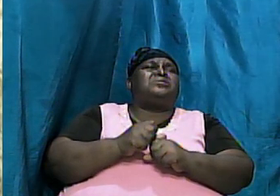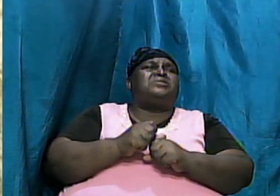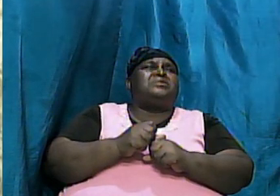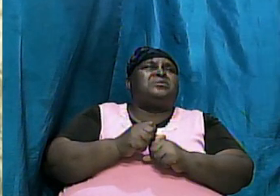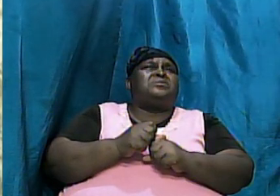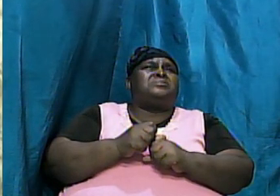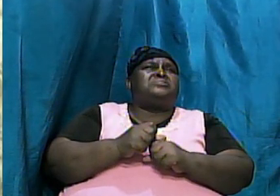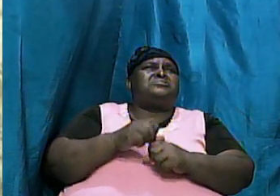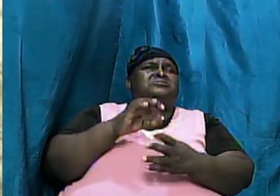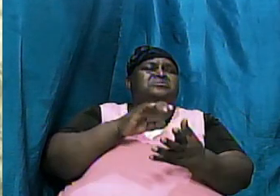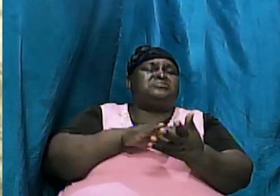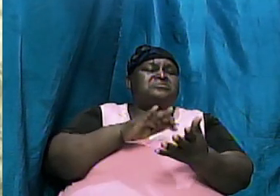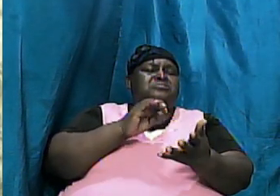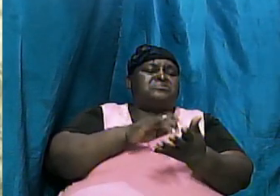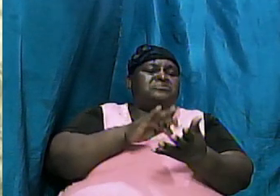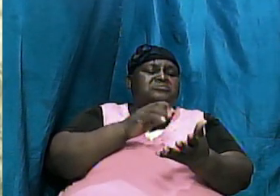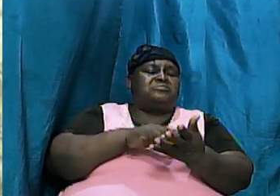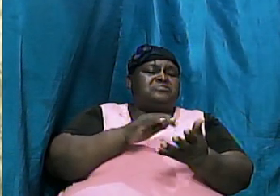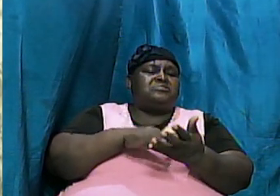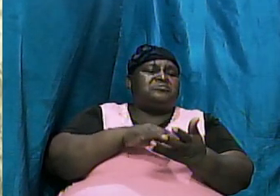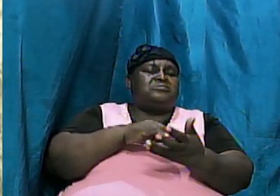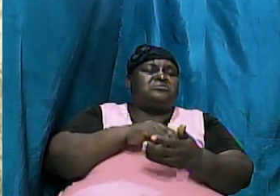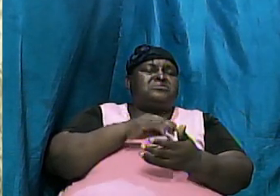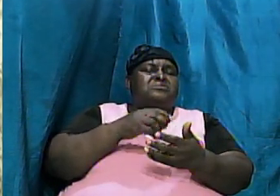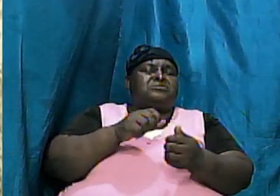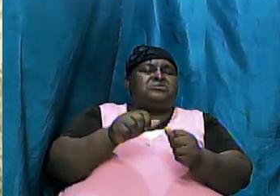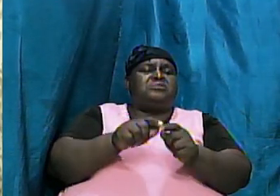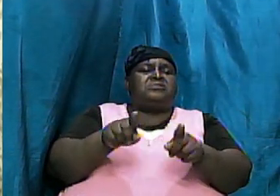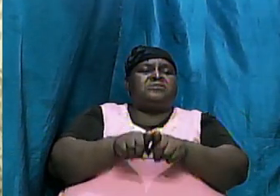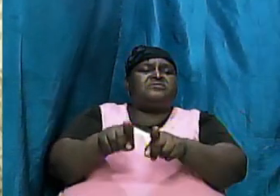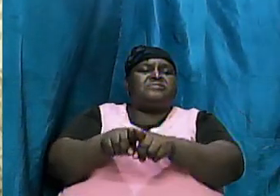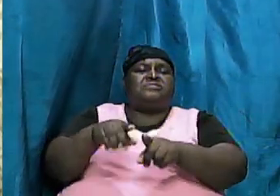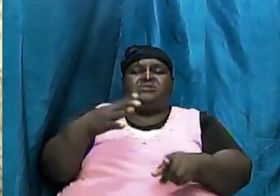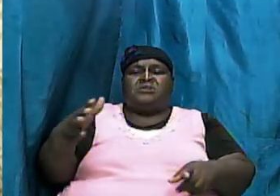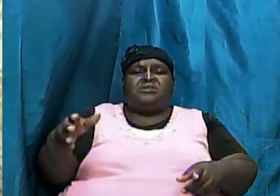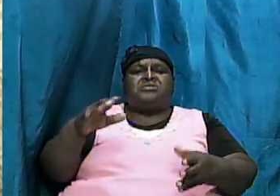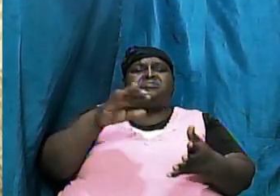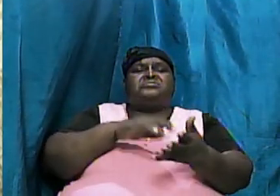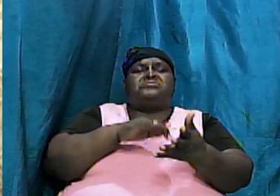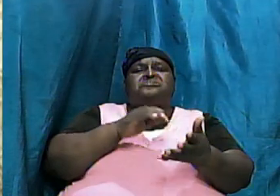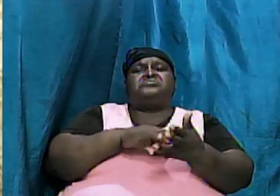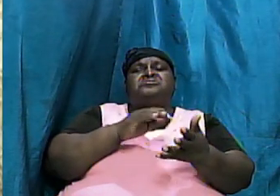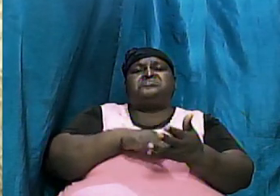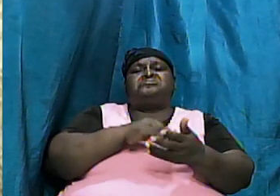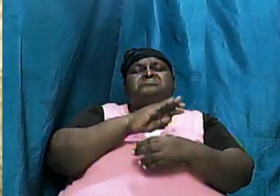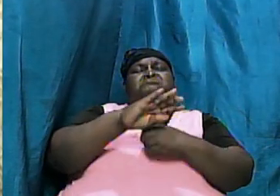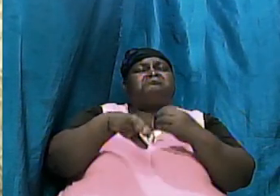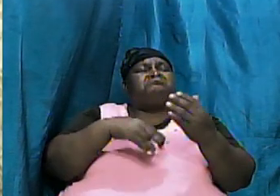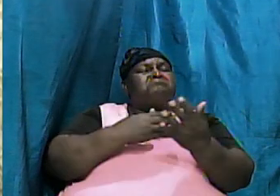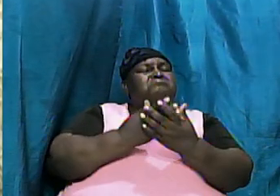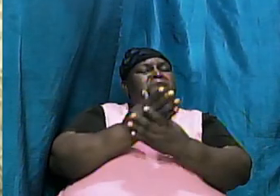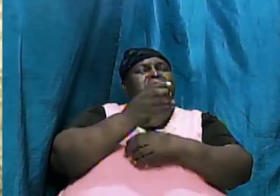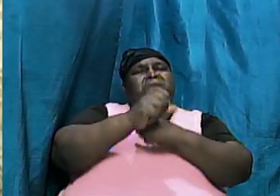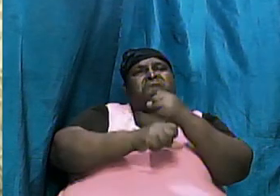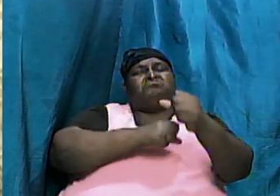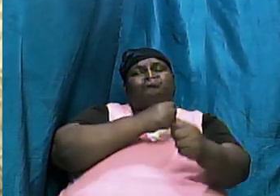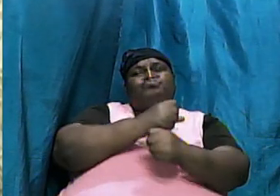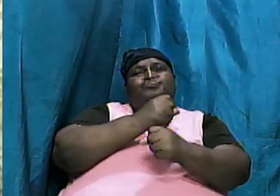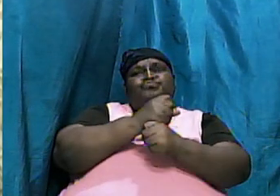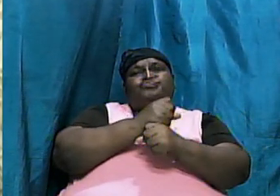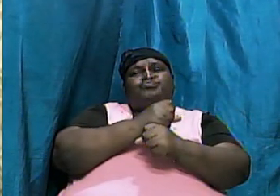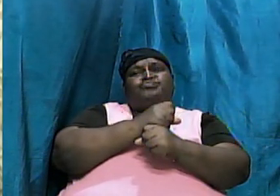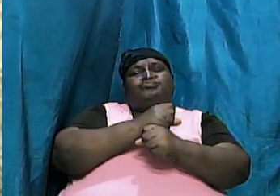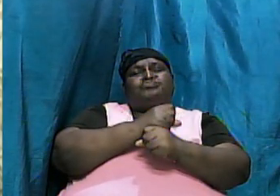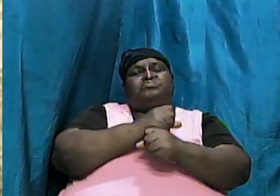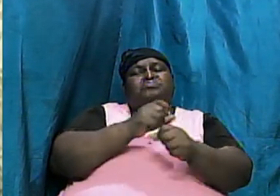studying over the years the different things that we know from the Bible the different things that we have put